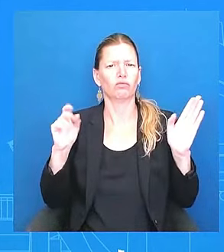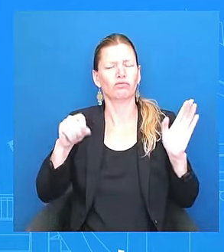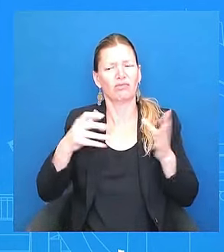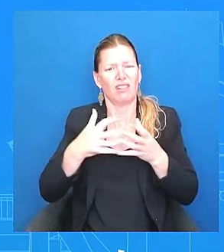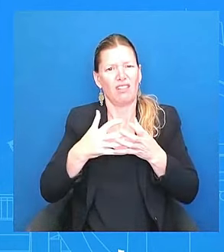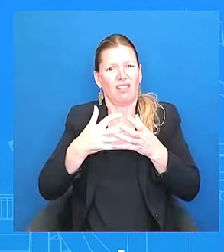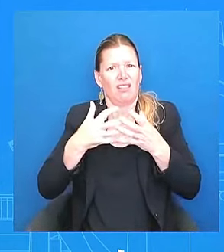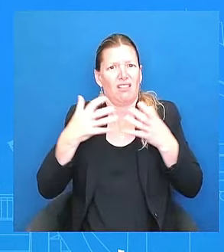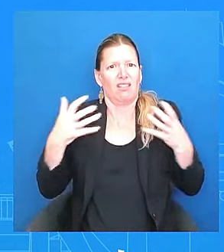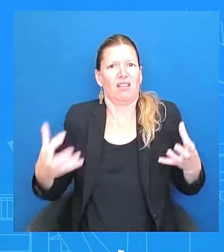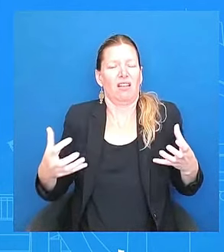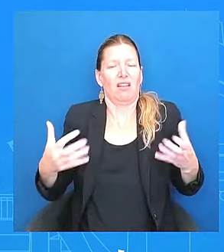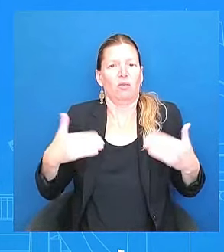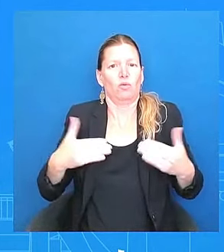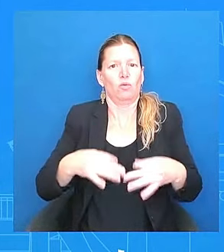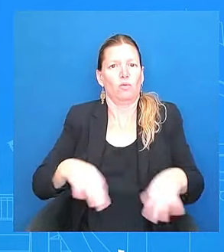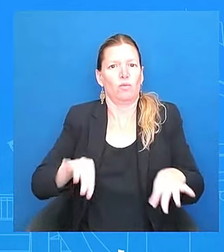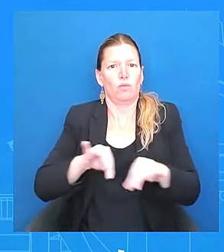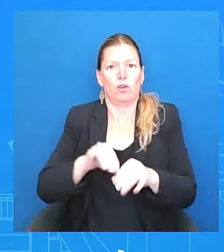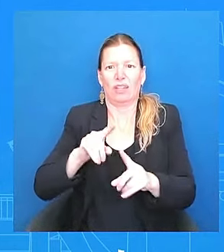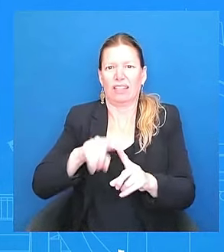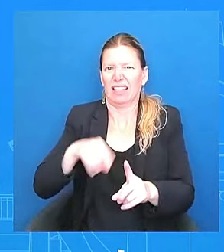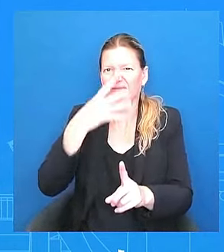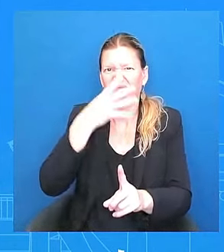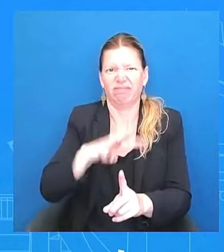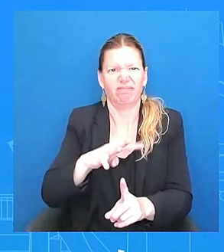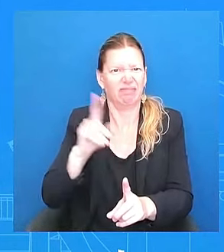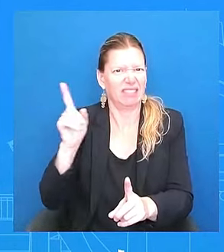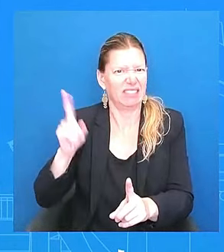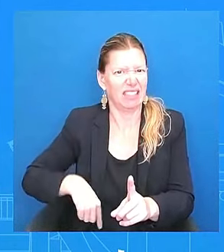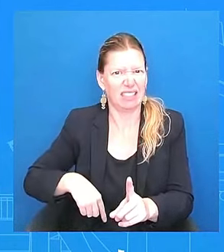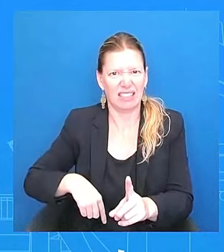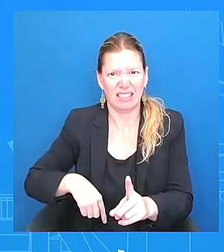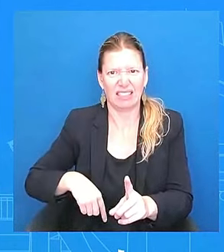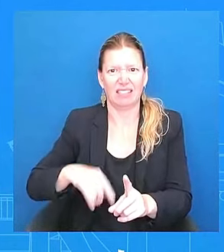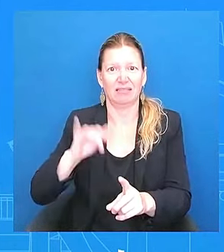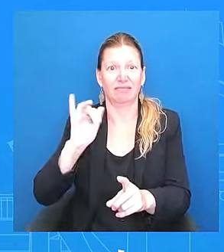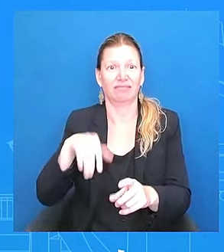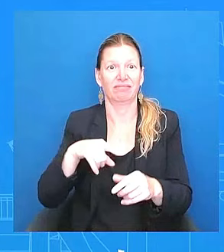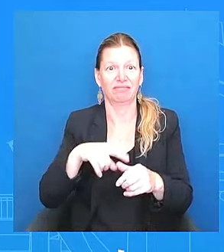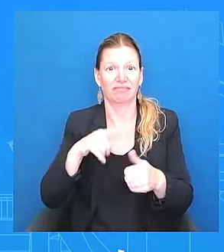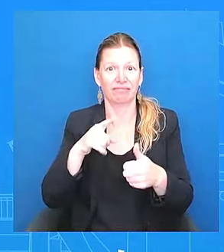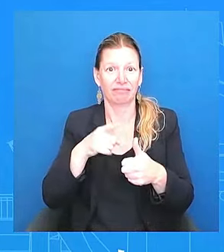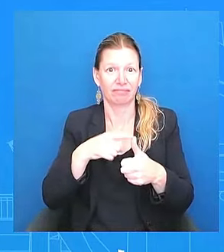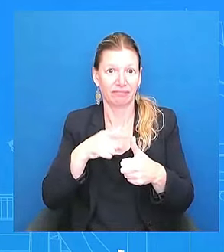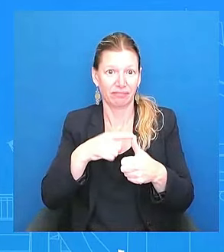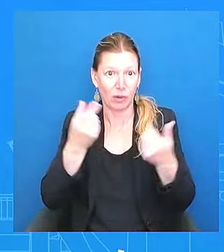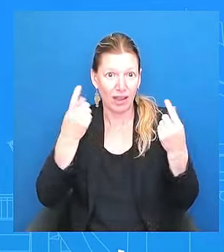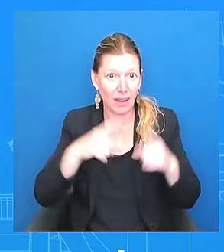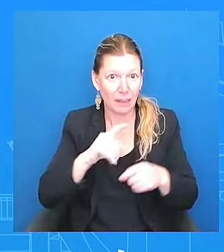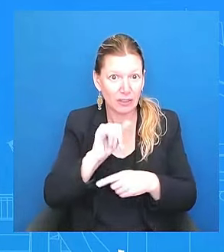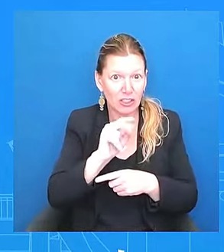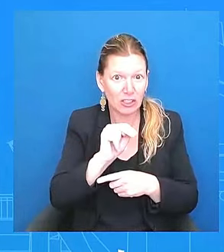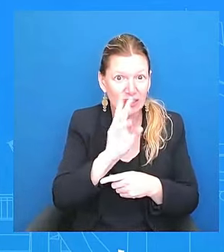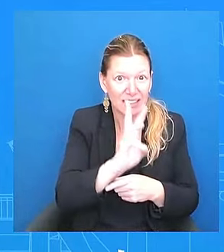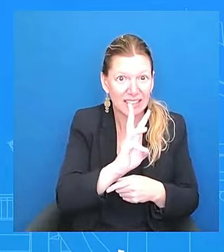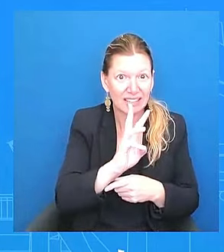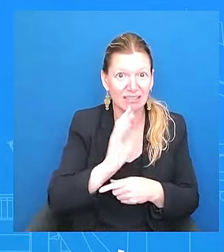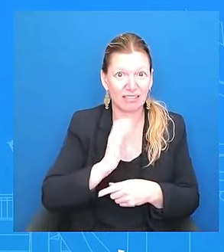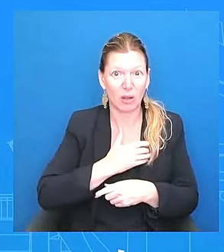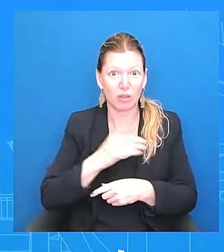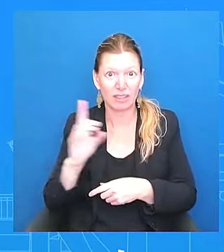see that with what happened on January 6th. Our democracy and freedoms are at stake. And not only do